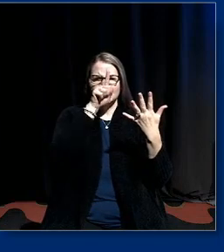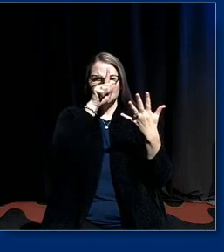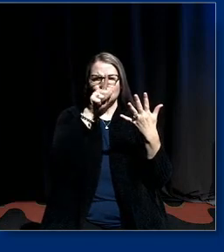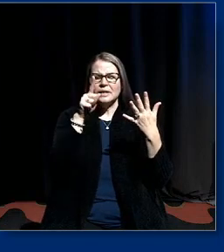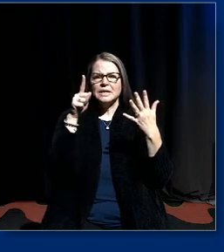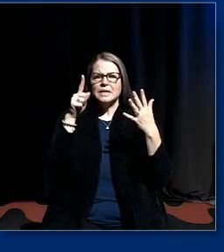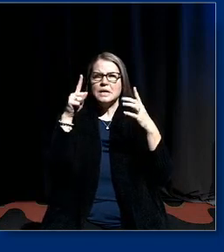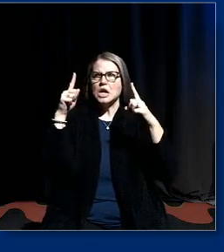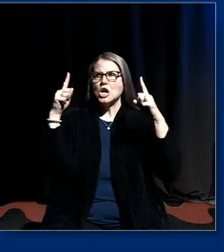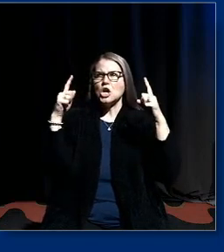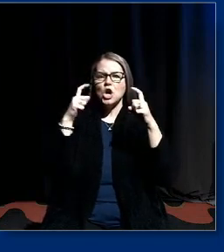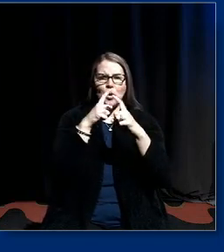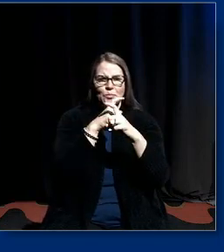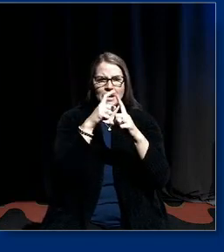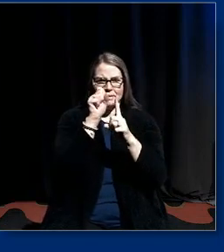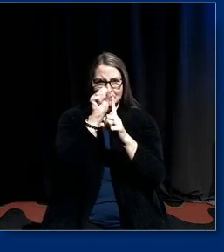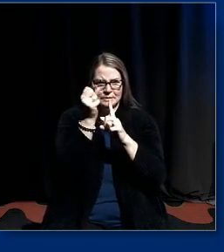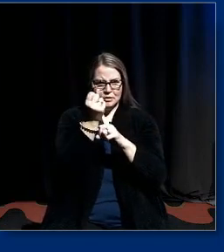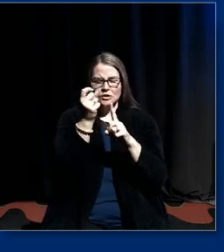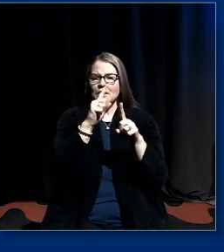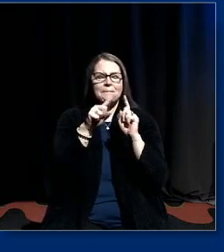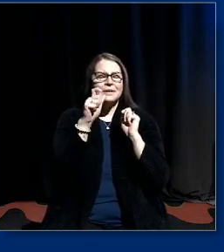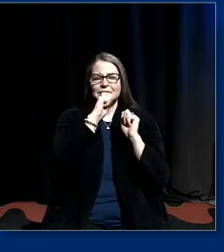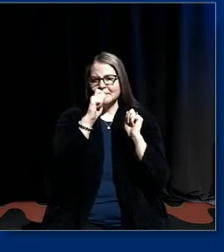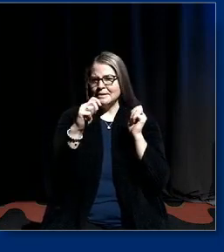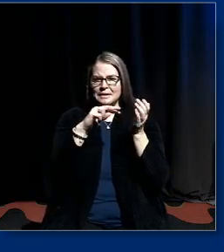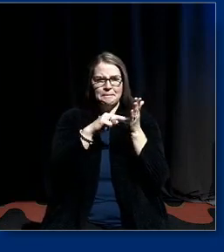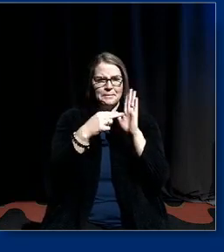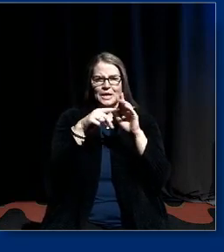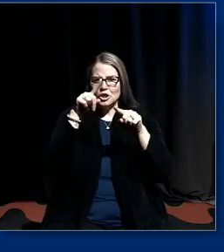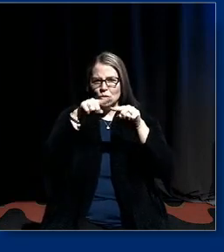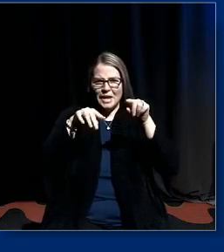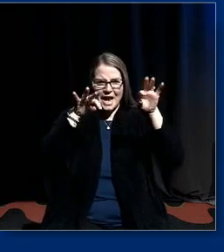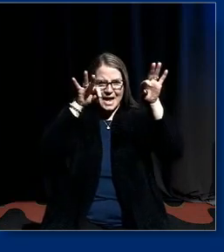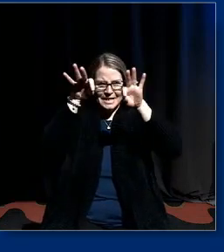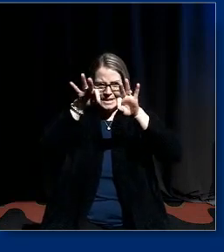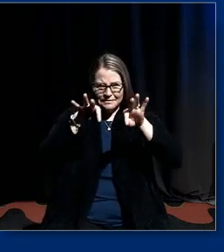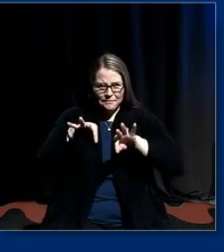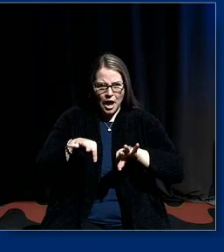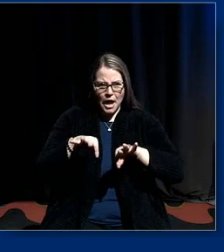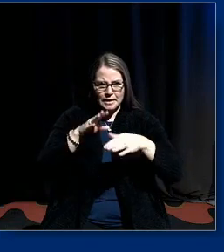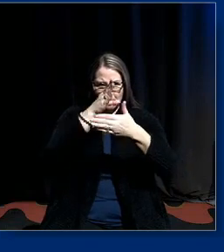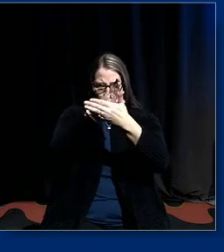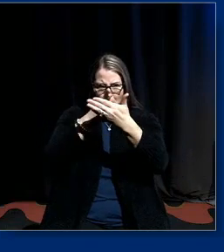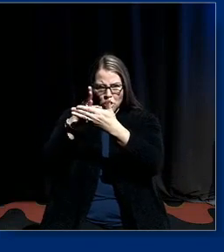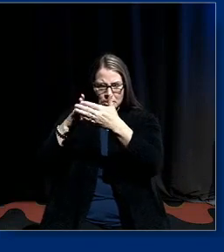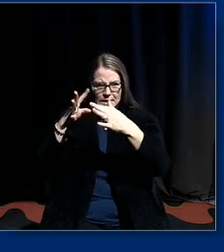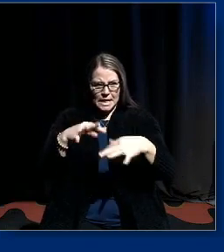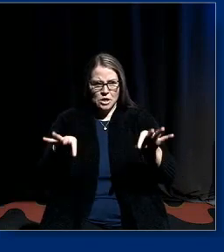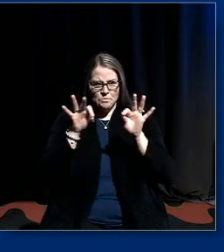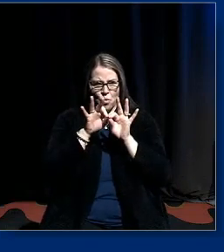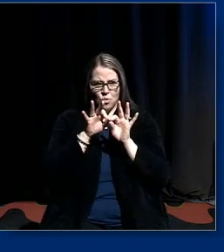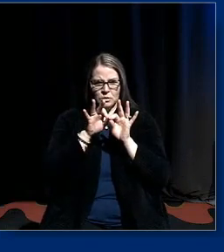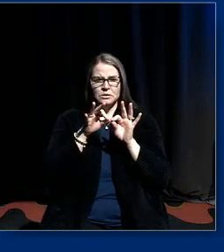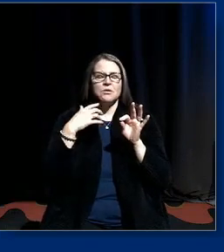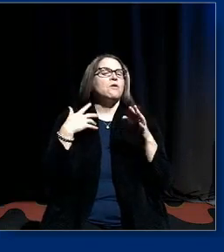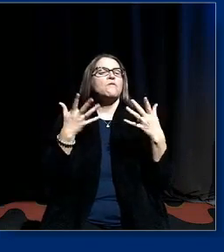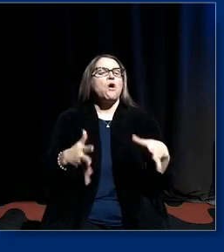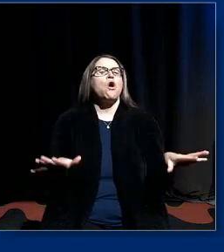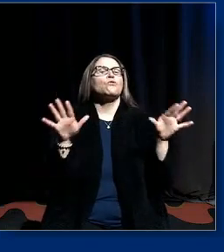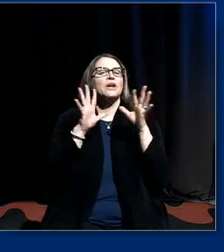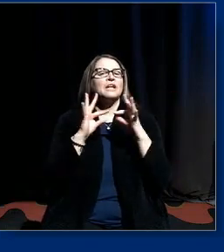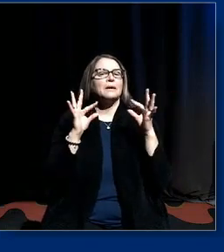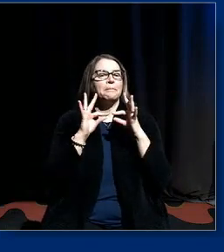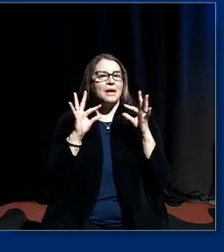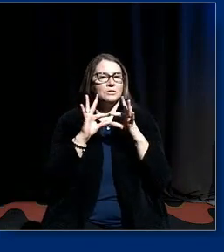but that doesn't mean that you can't um define key elements to it so i've already mentioned about some